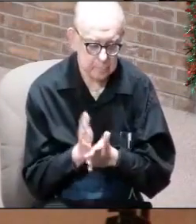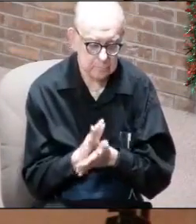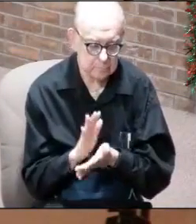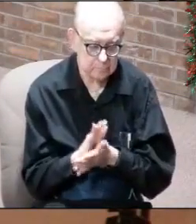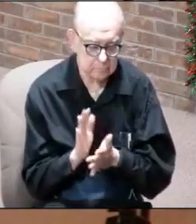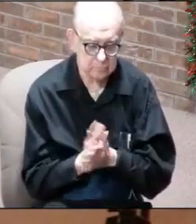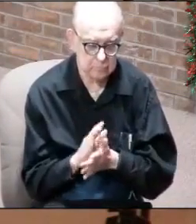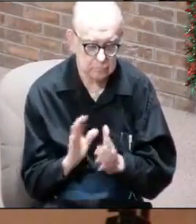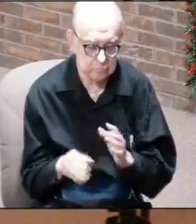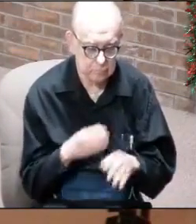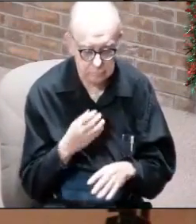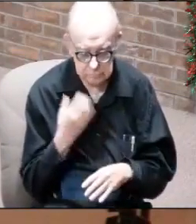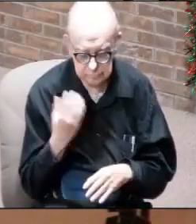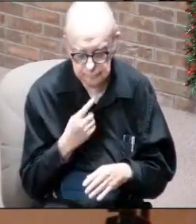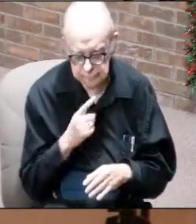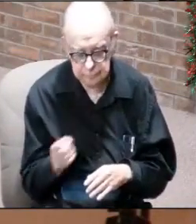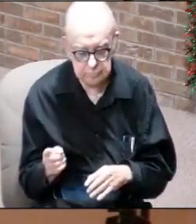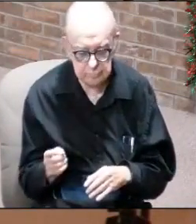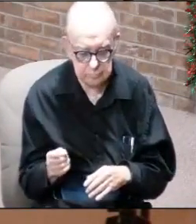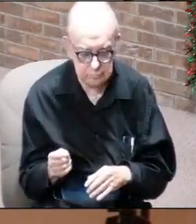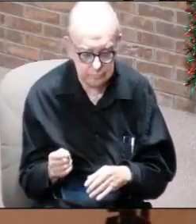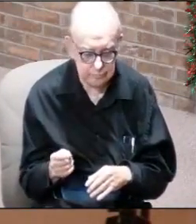awesome they looked?